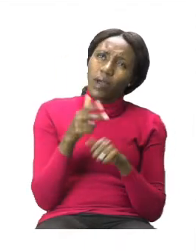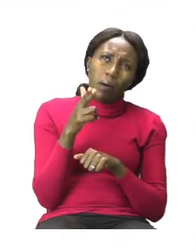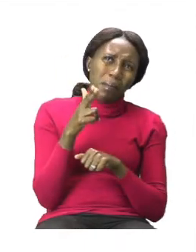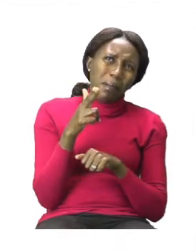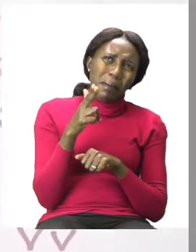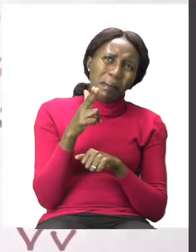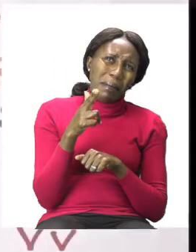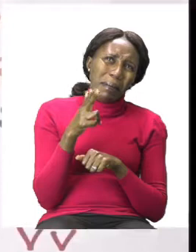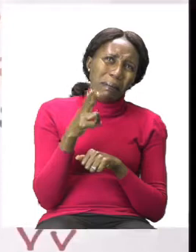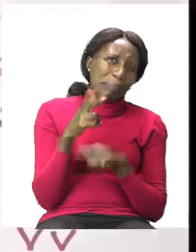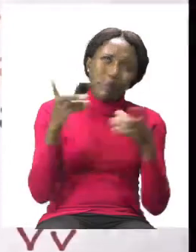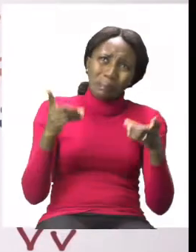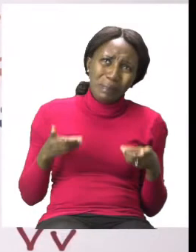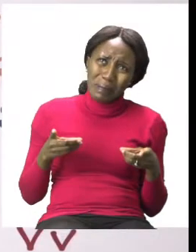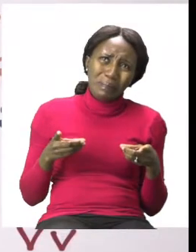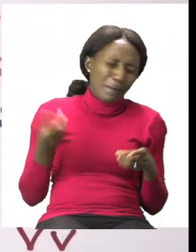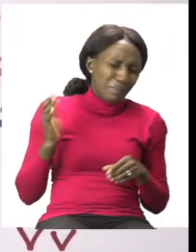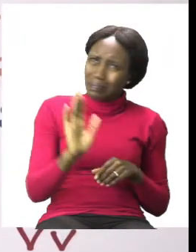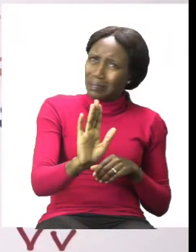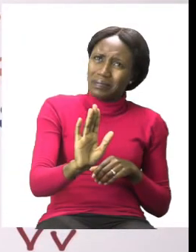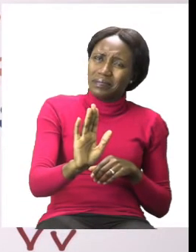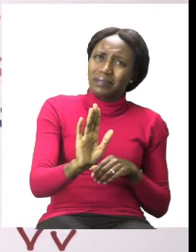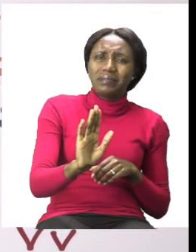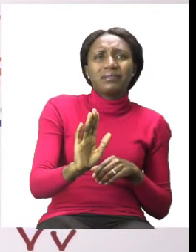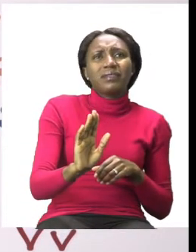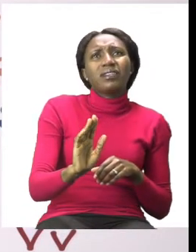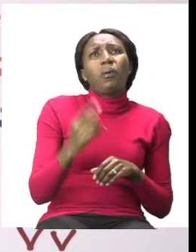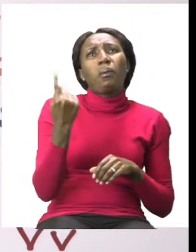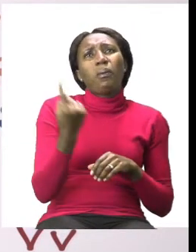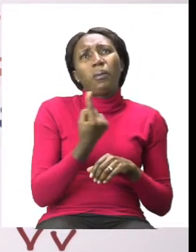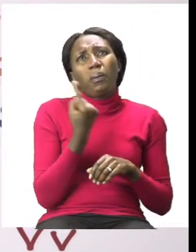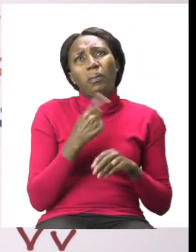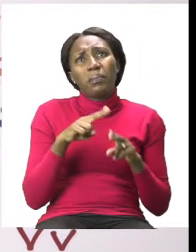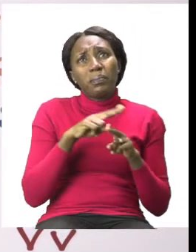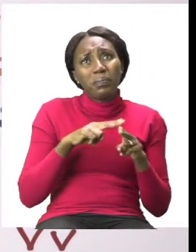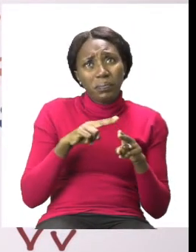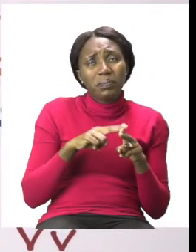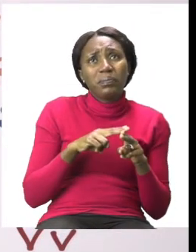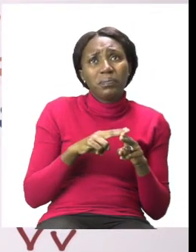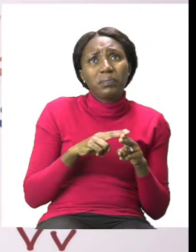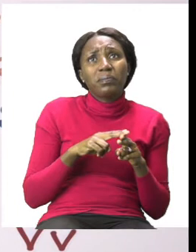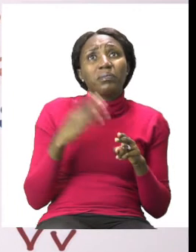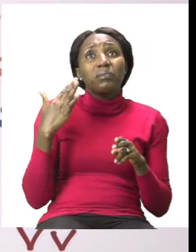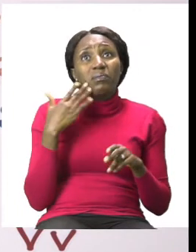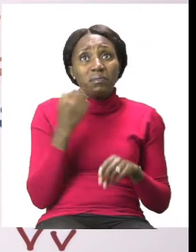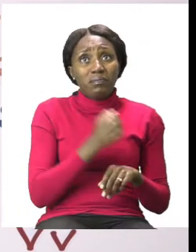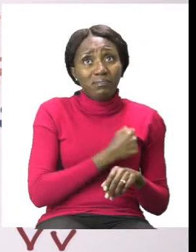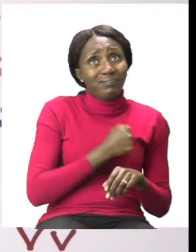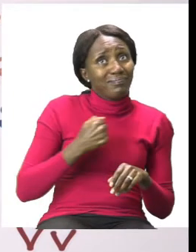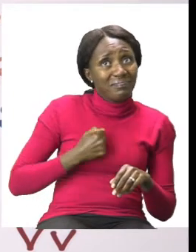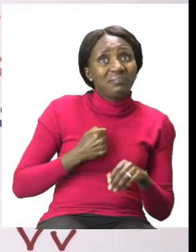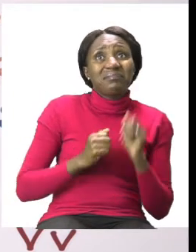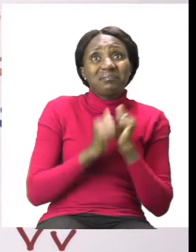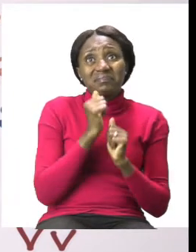scissors is very dangerous. Please only use it when you need to and in the presence of an adult.